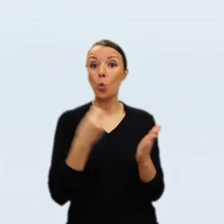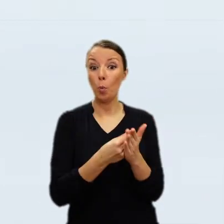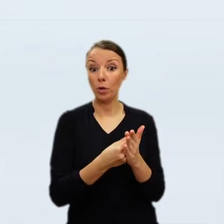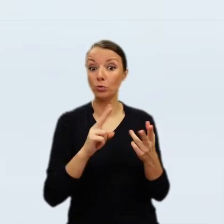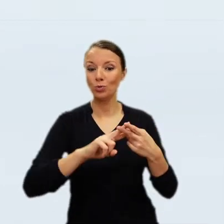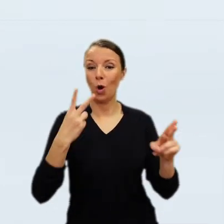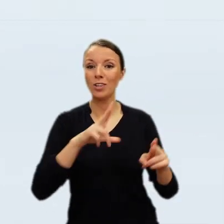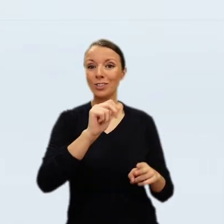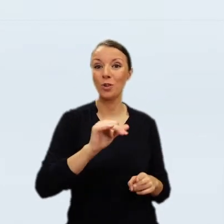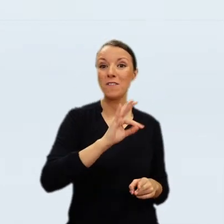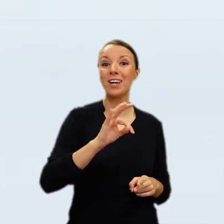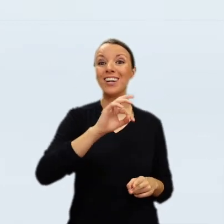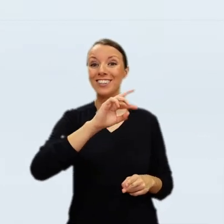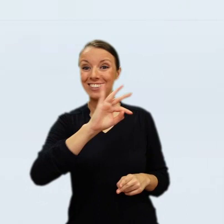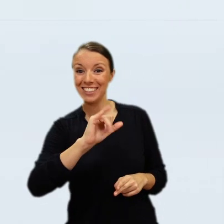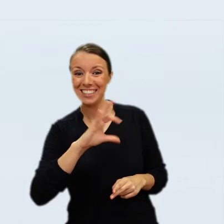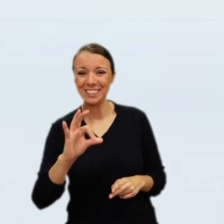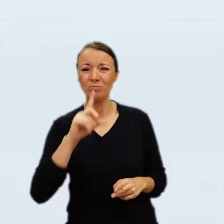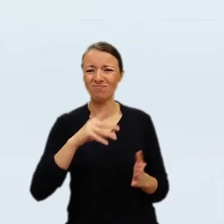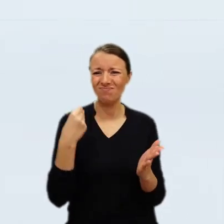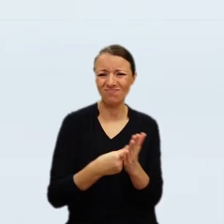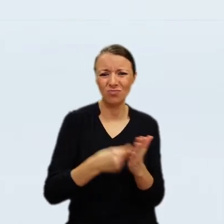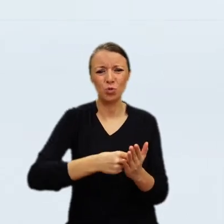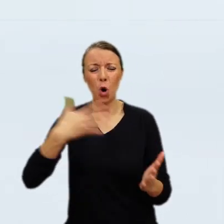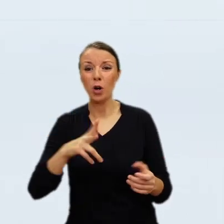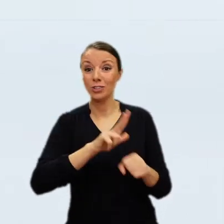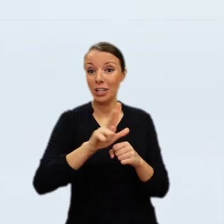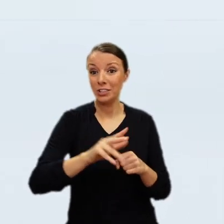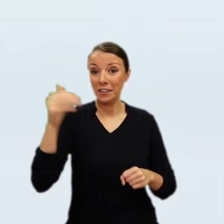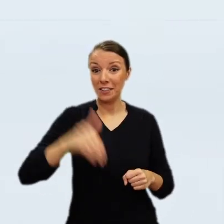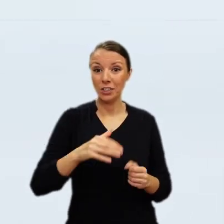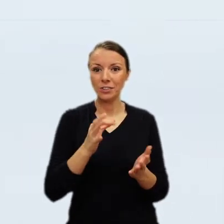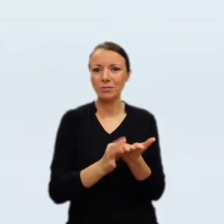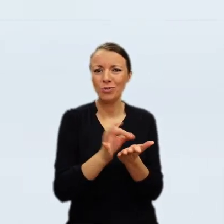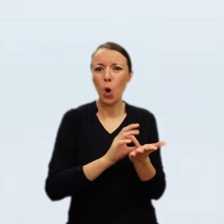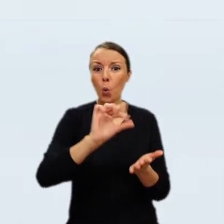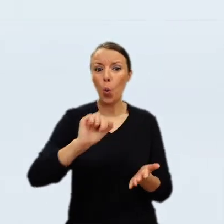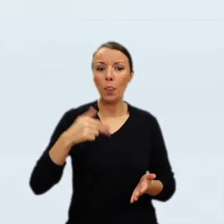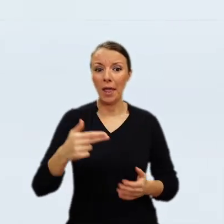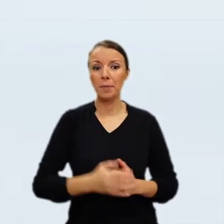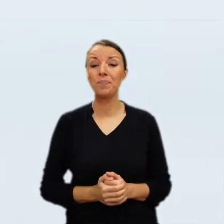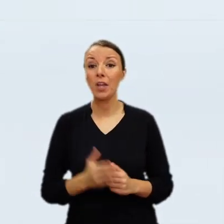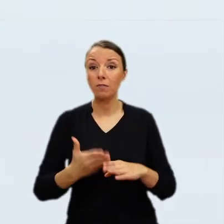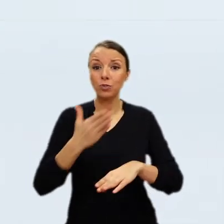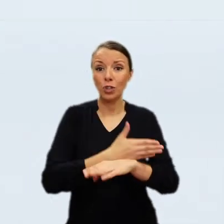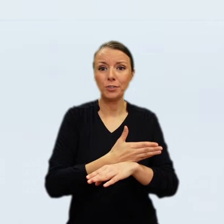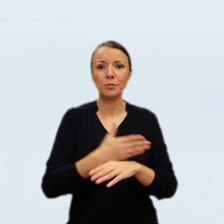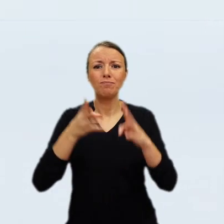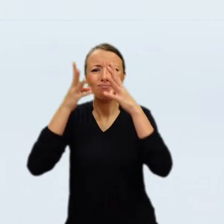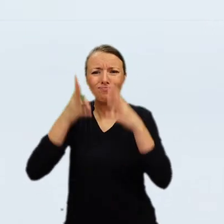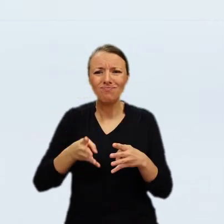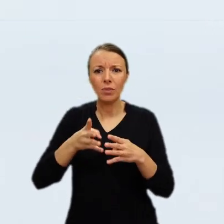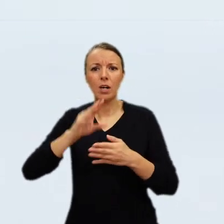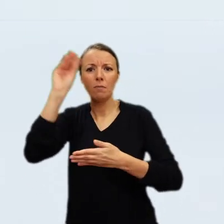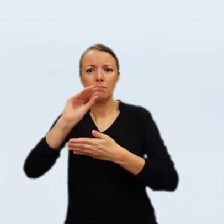The painter's early biographers note his taste for expensive objects and curiosities and how these were displayed